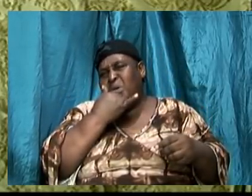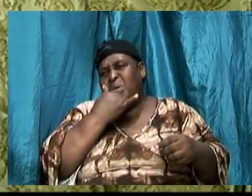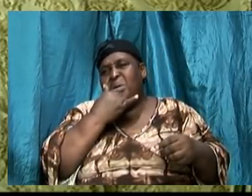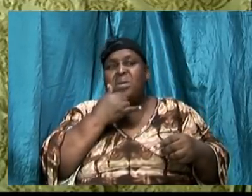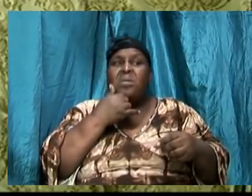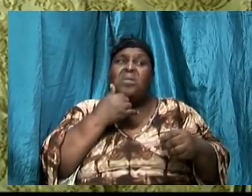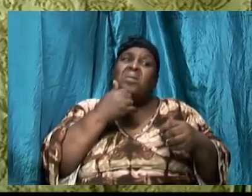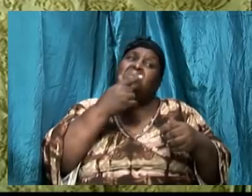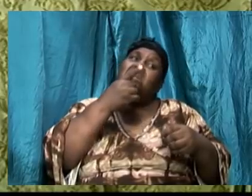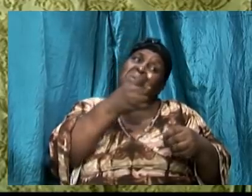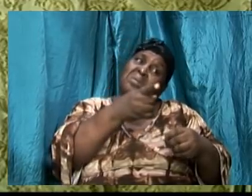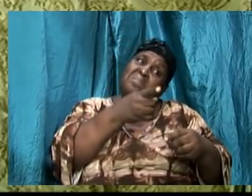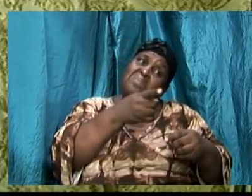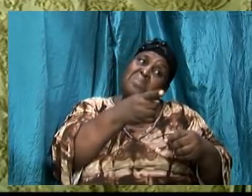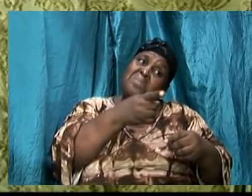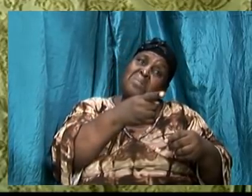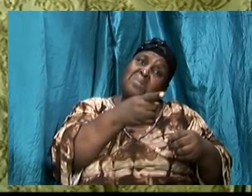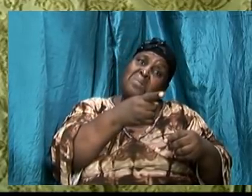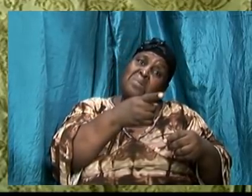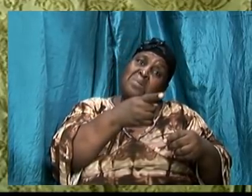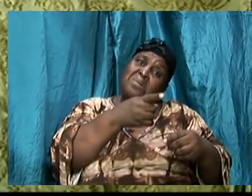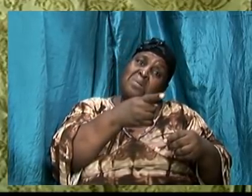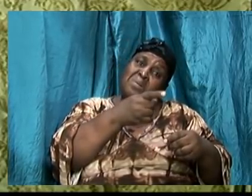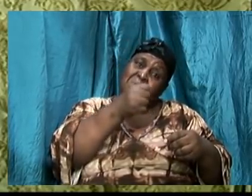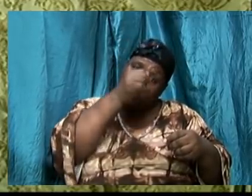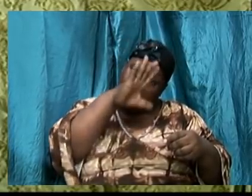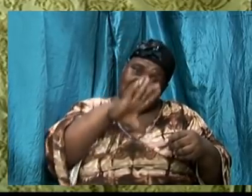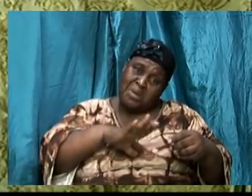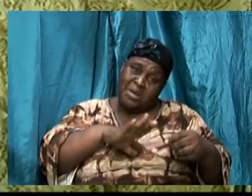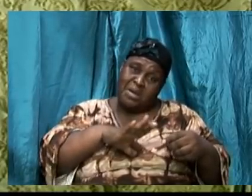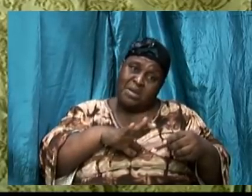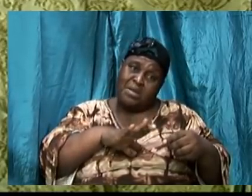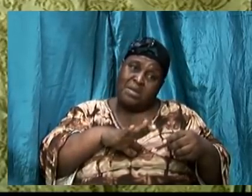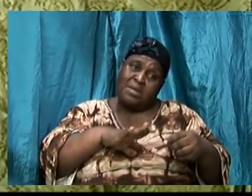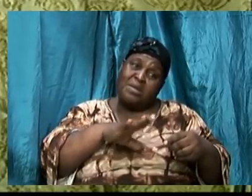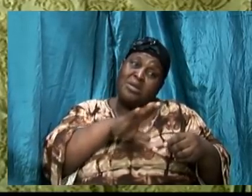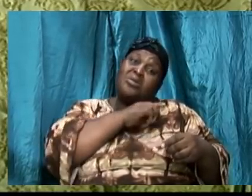that's just how it is at the beginning but if you're going to keep that